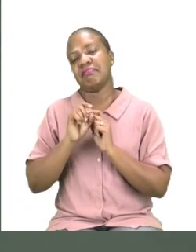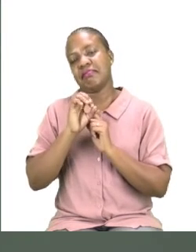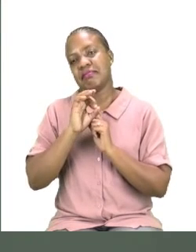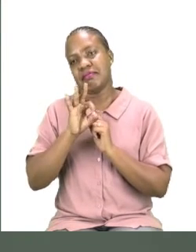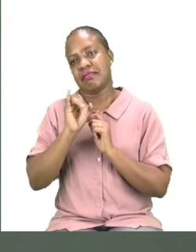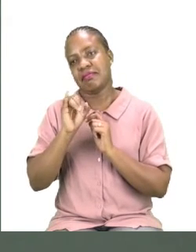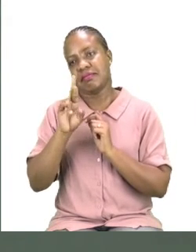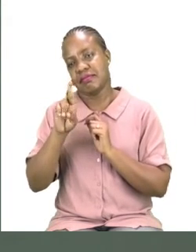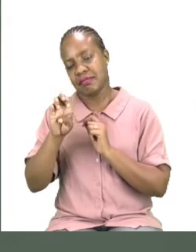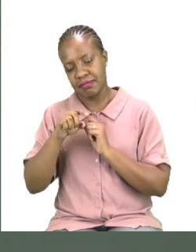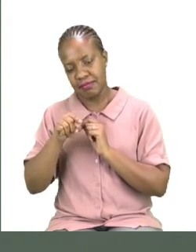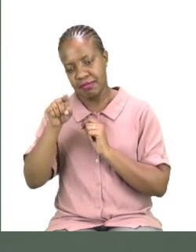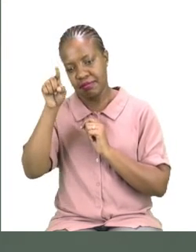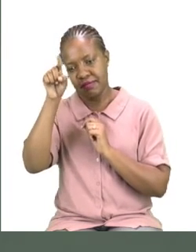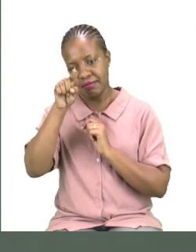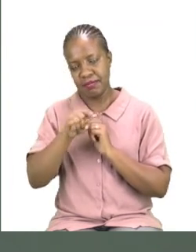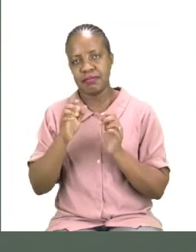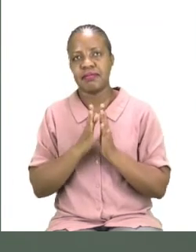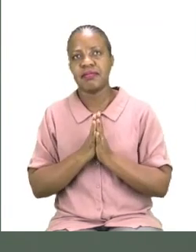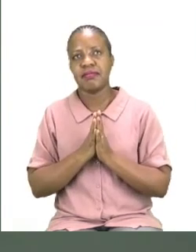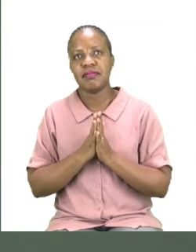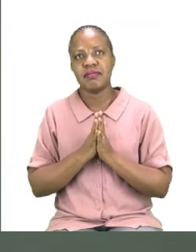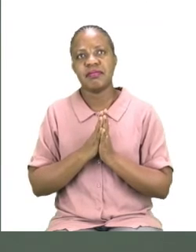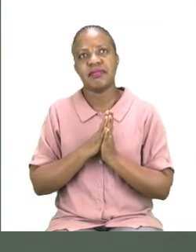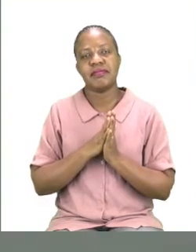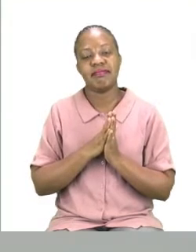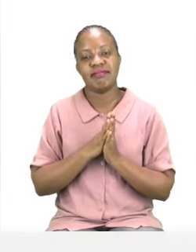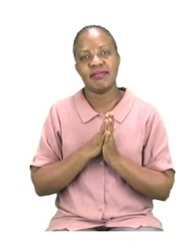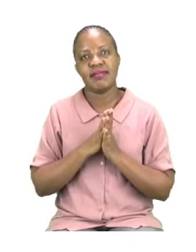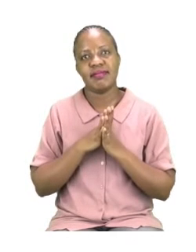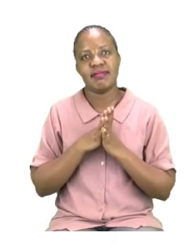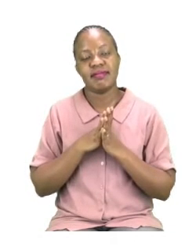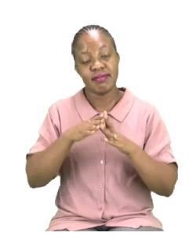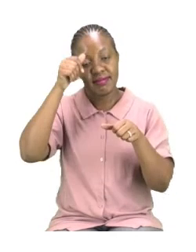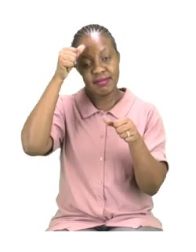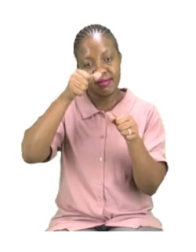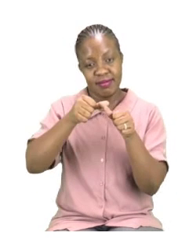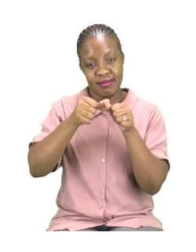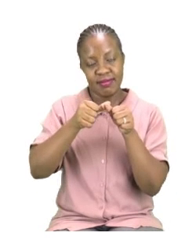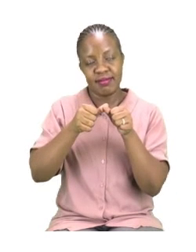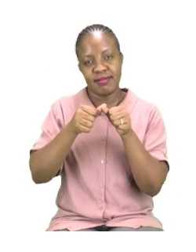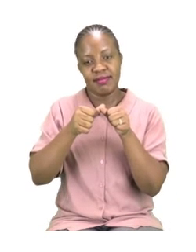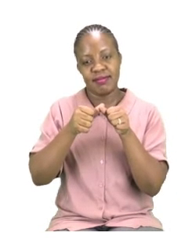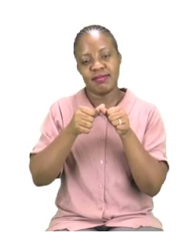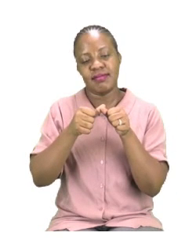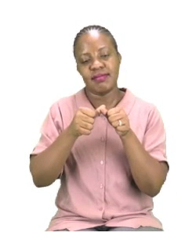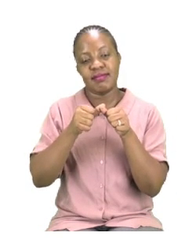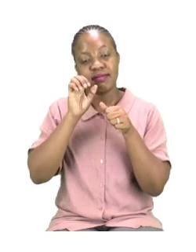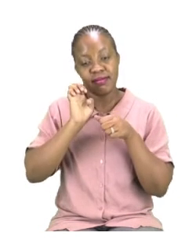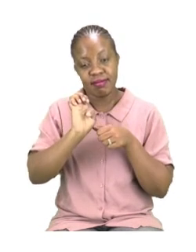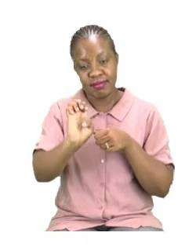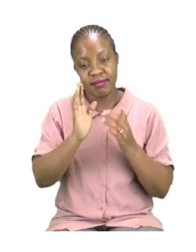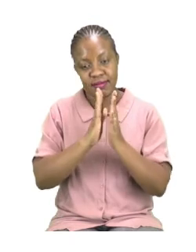your words. Let's take a look at your exercise. Now remember, in your exercise, you need